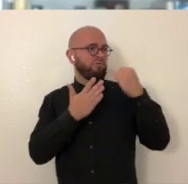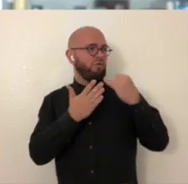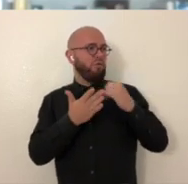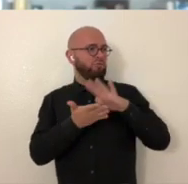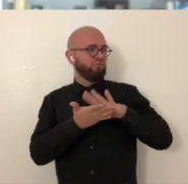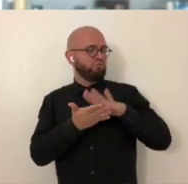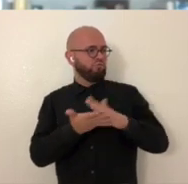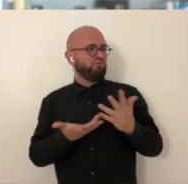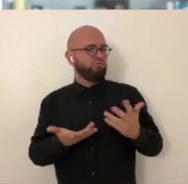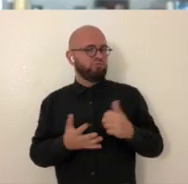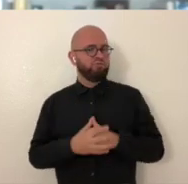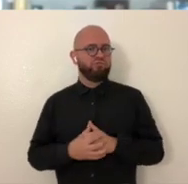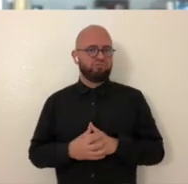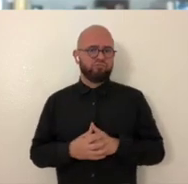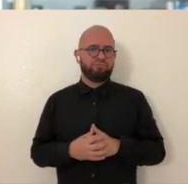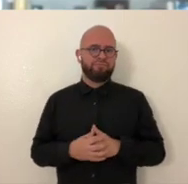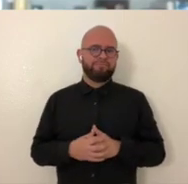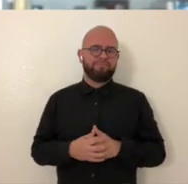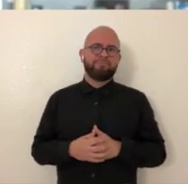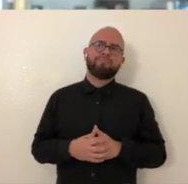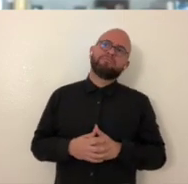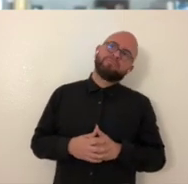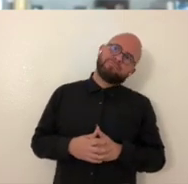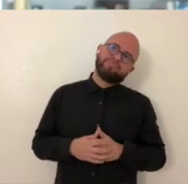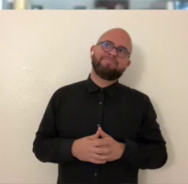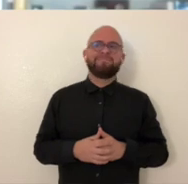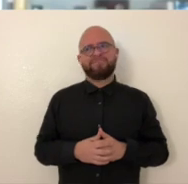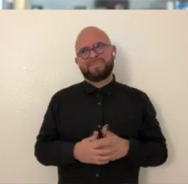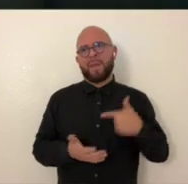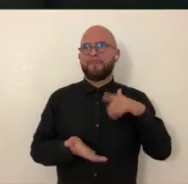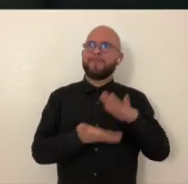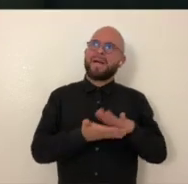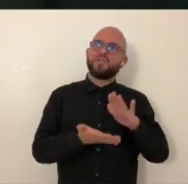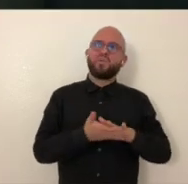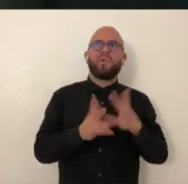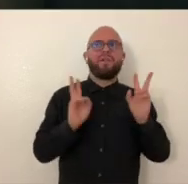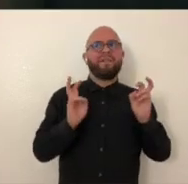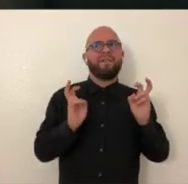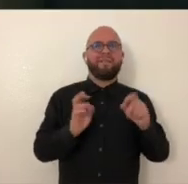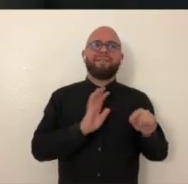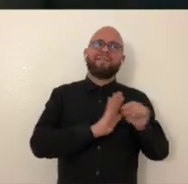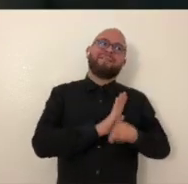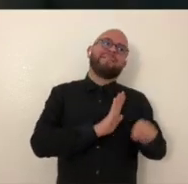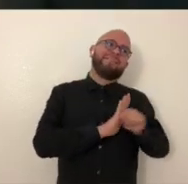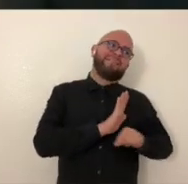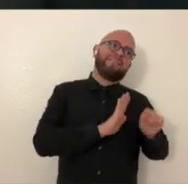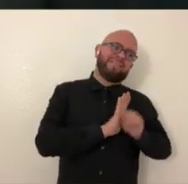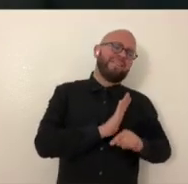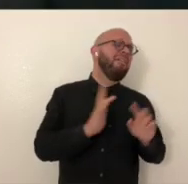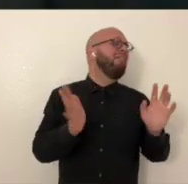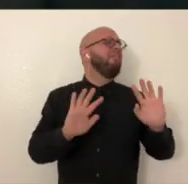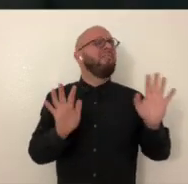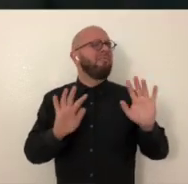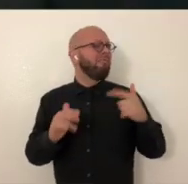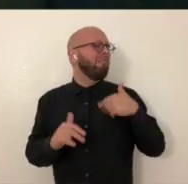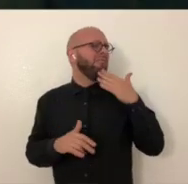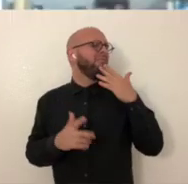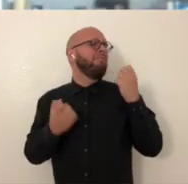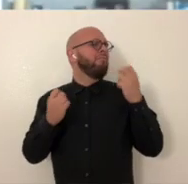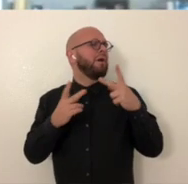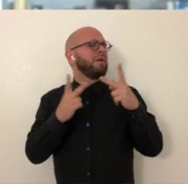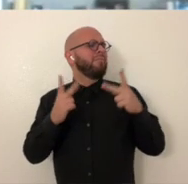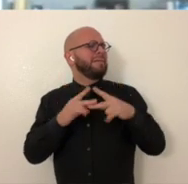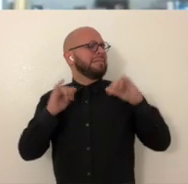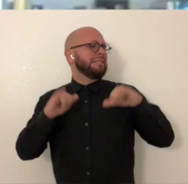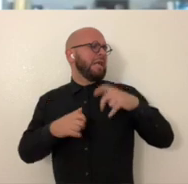in terms of access with art schooling? I, not to throw my school under the bus, but yeah. No,